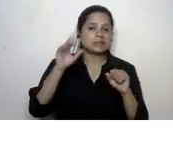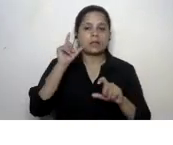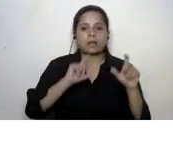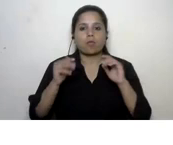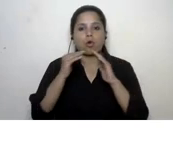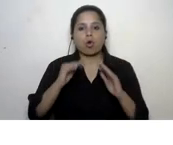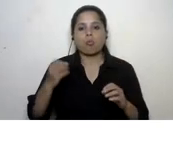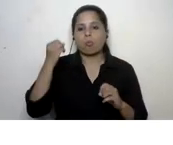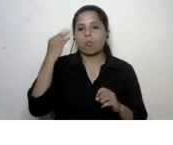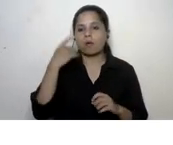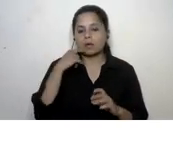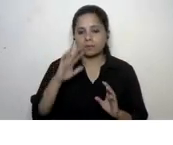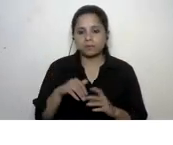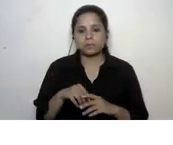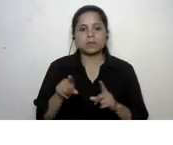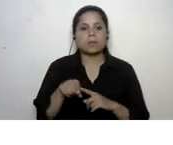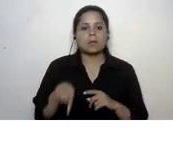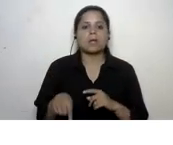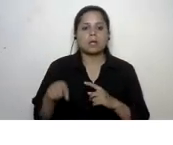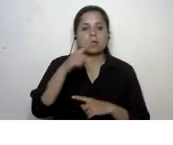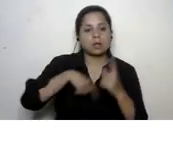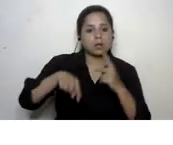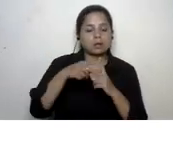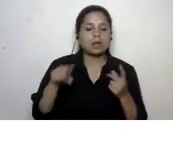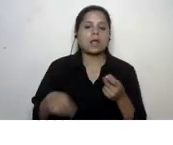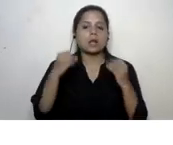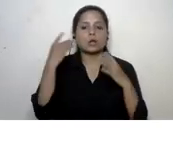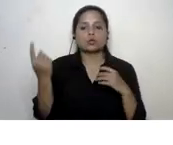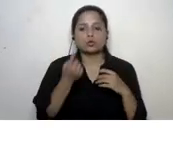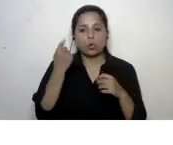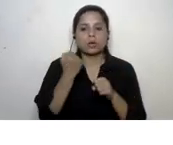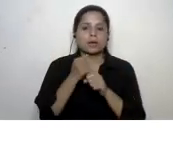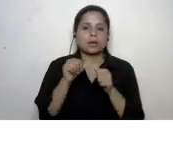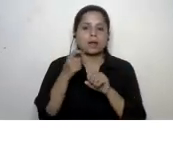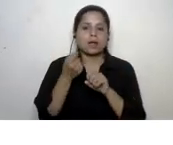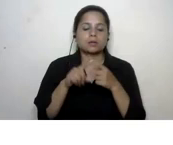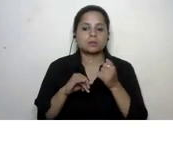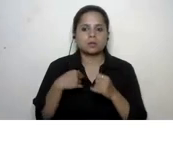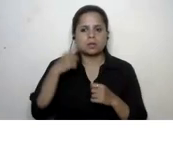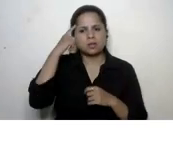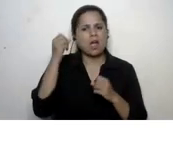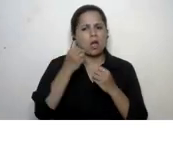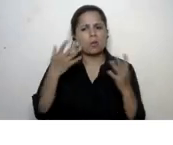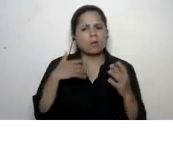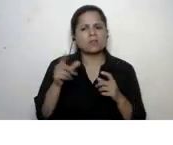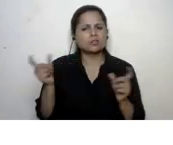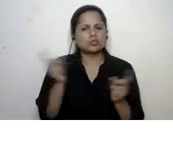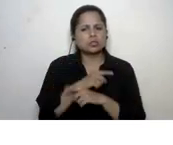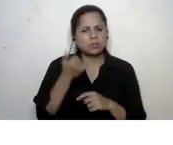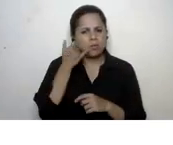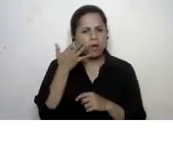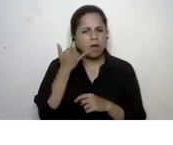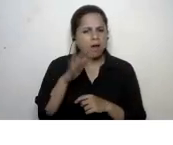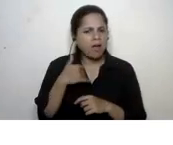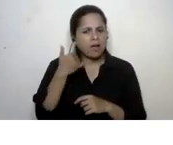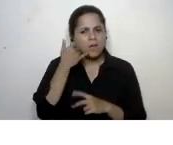so uh and also recycling electronic gadgets which actually gets me to reflect how many times do we change our mobile phones